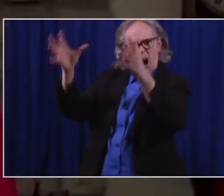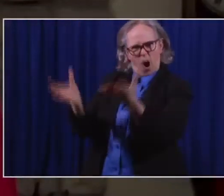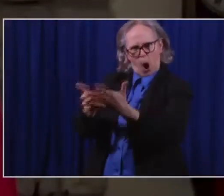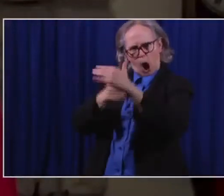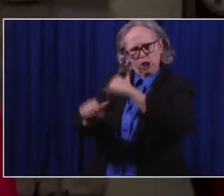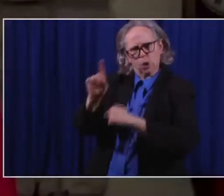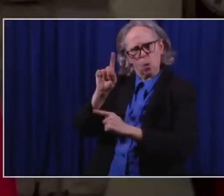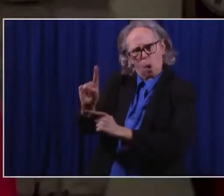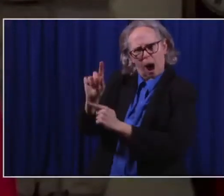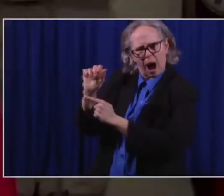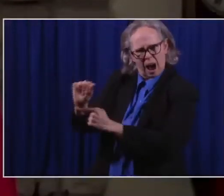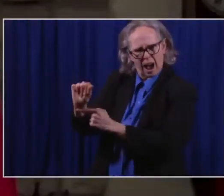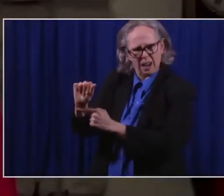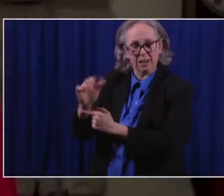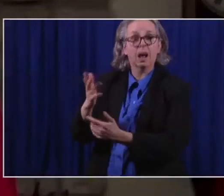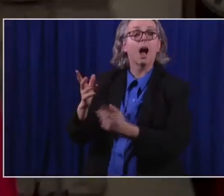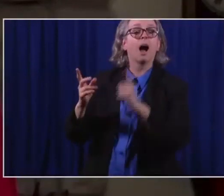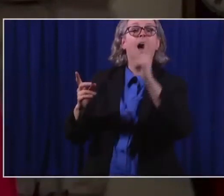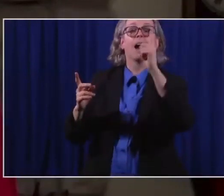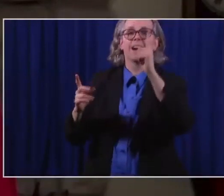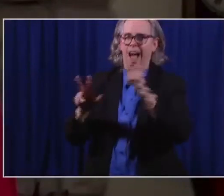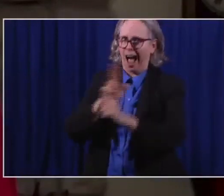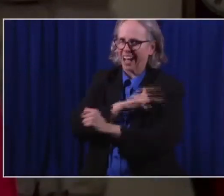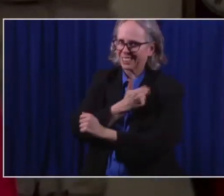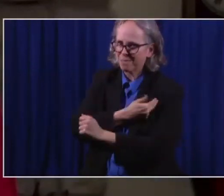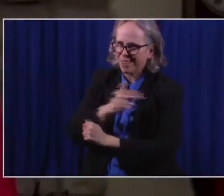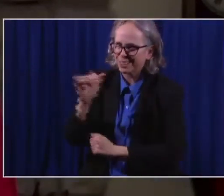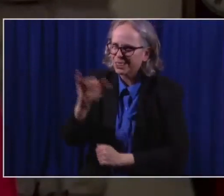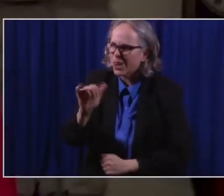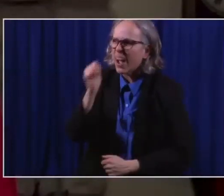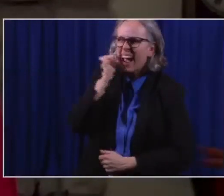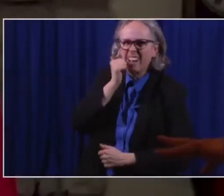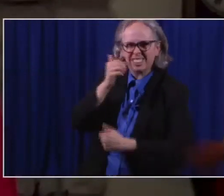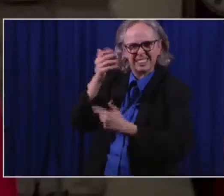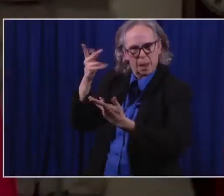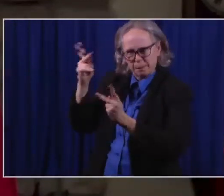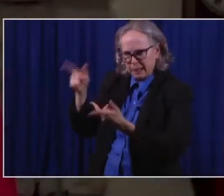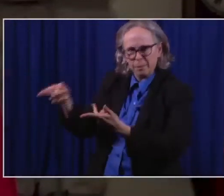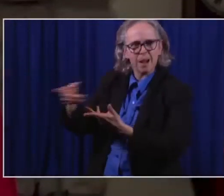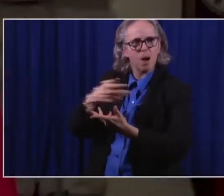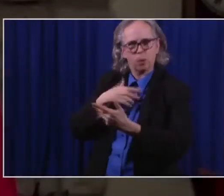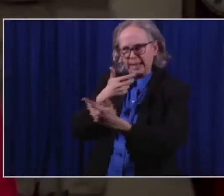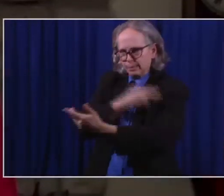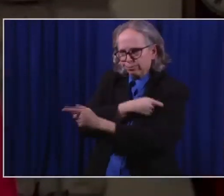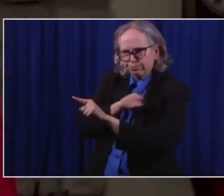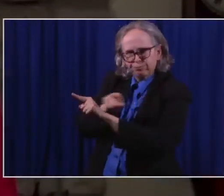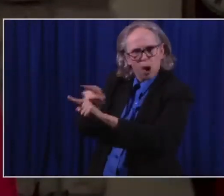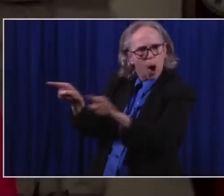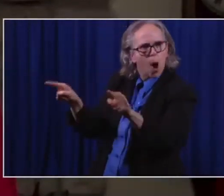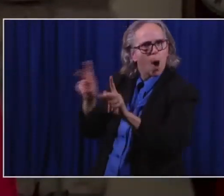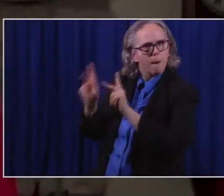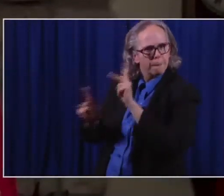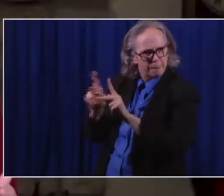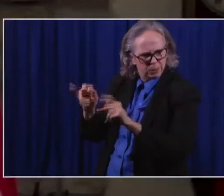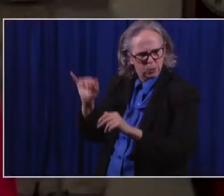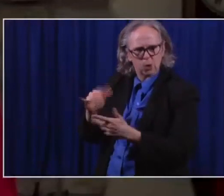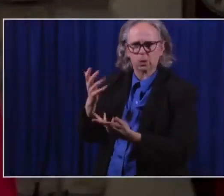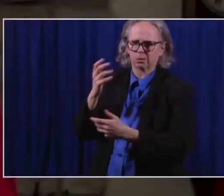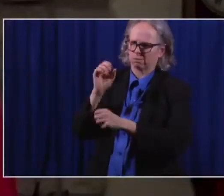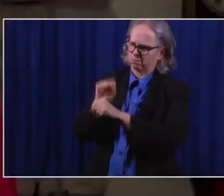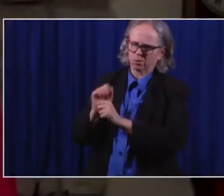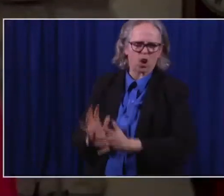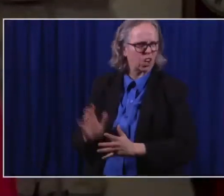and each day more hospitals get the vaccine, and they're vaccinating those people who work in that hospital and work for them